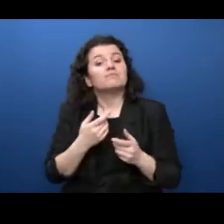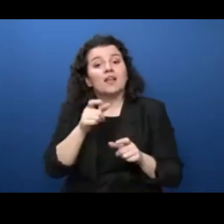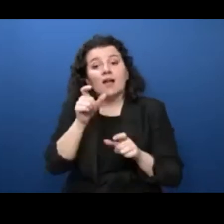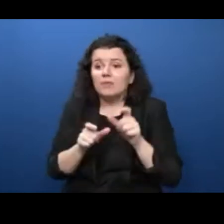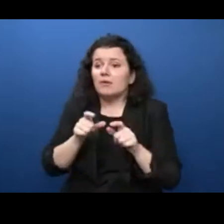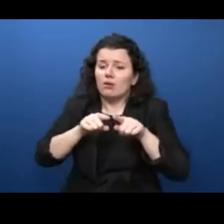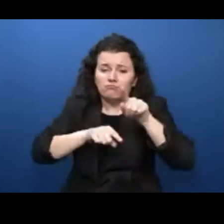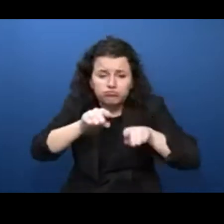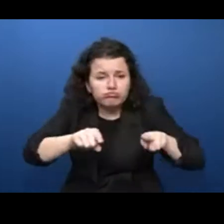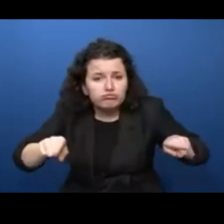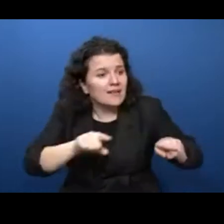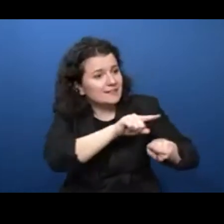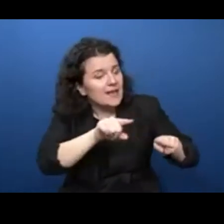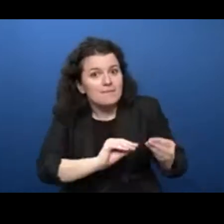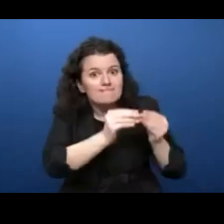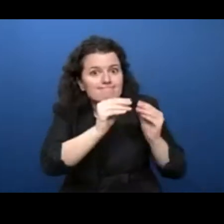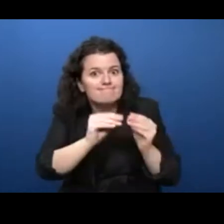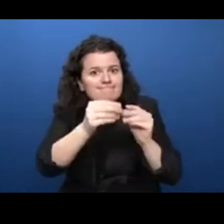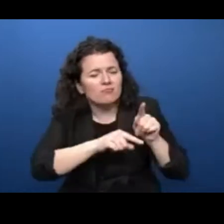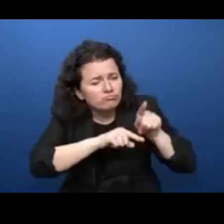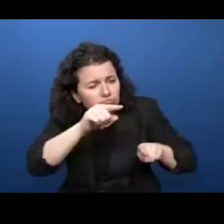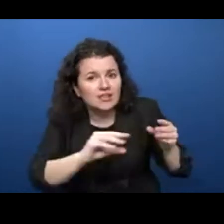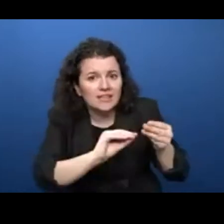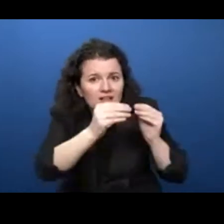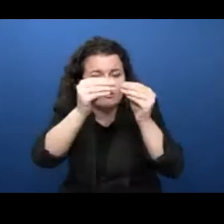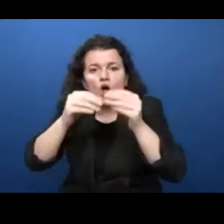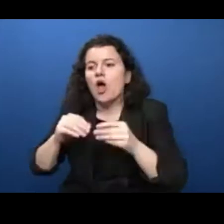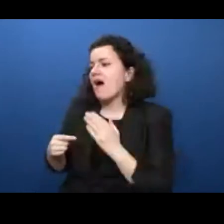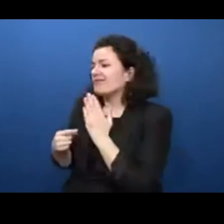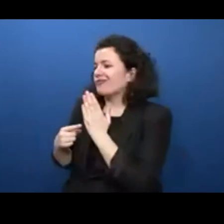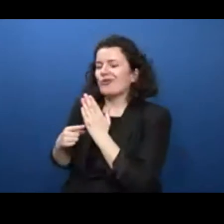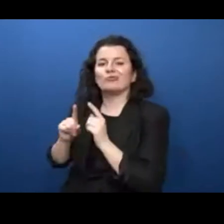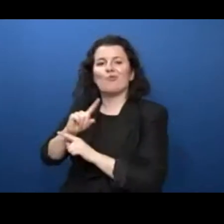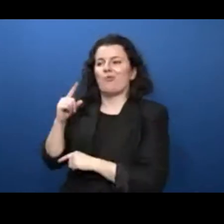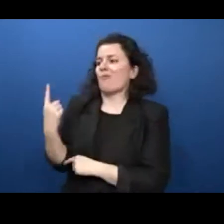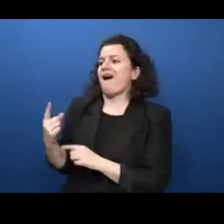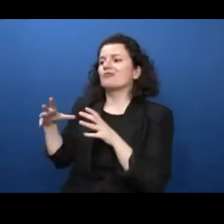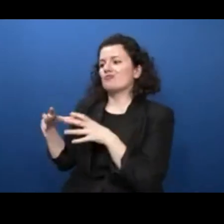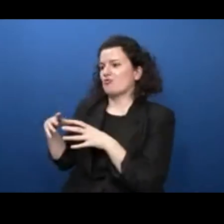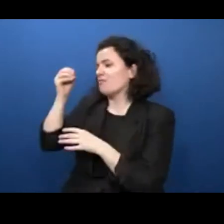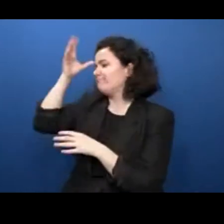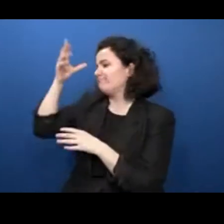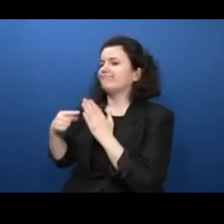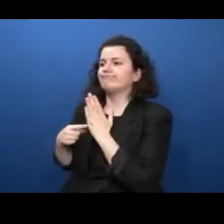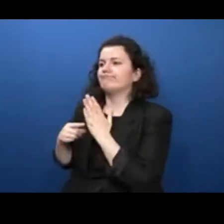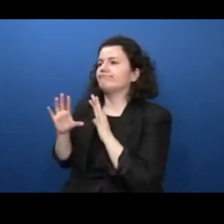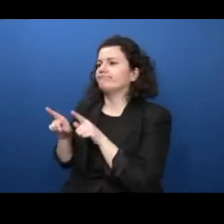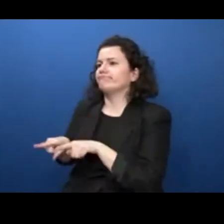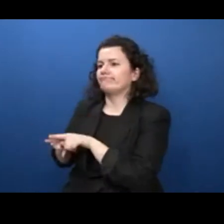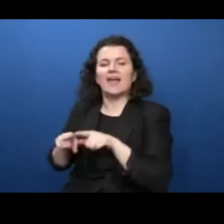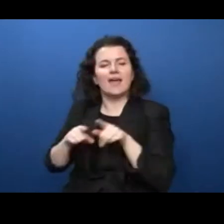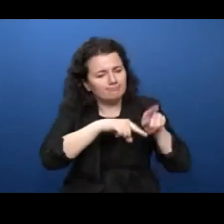to the way tech is created. This is necessary for universal design, or as Microsoft calls it, inclusive design.